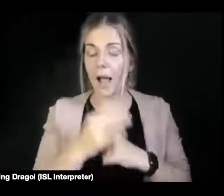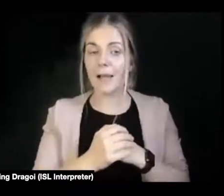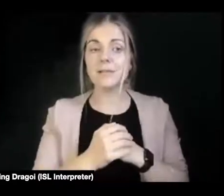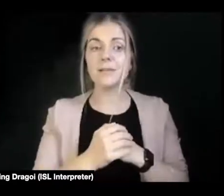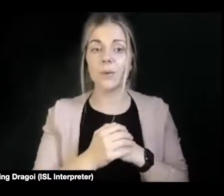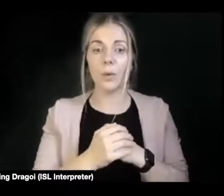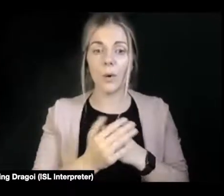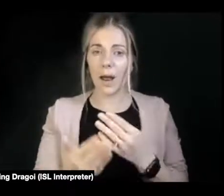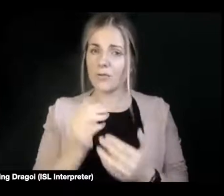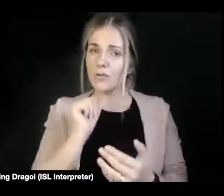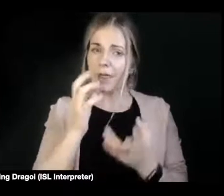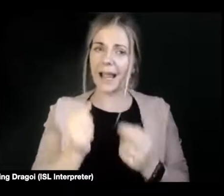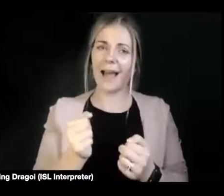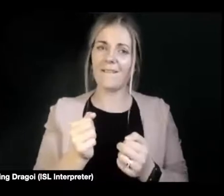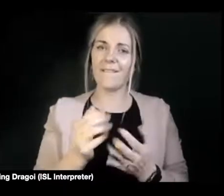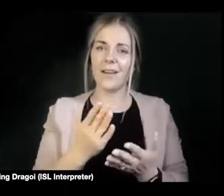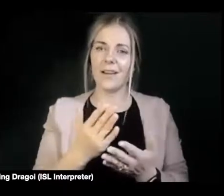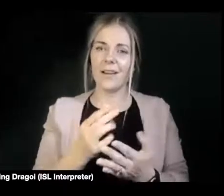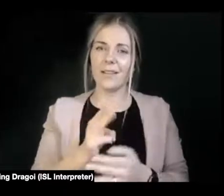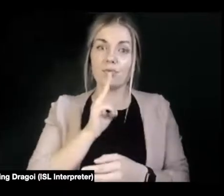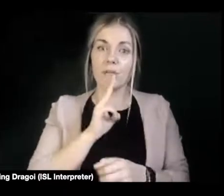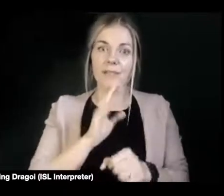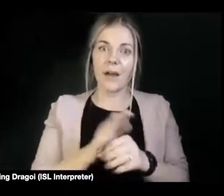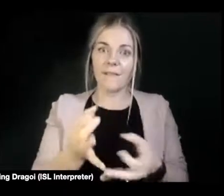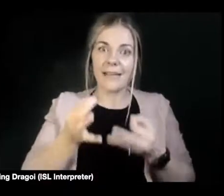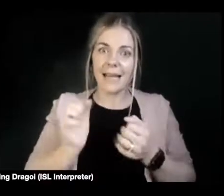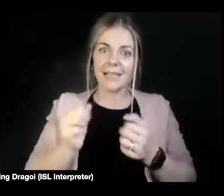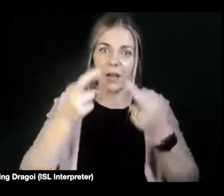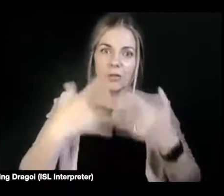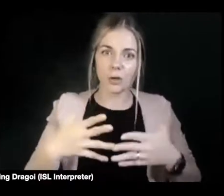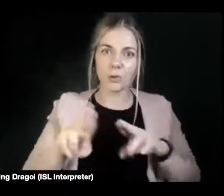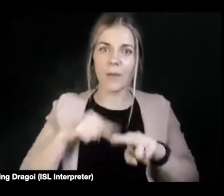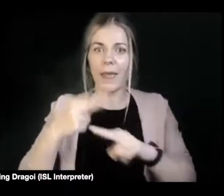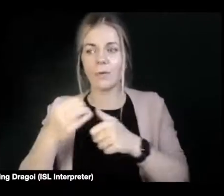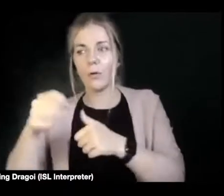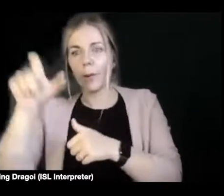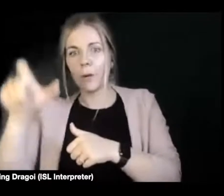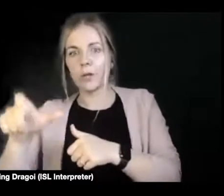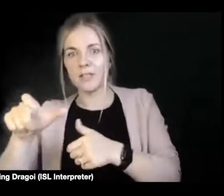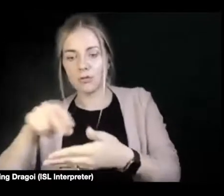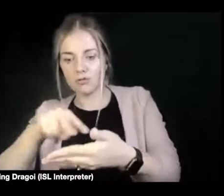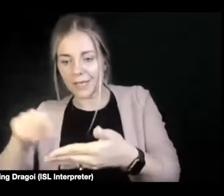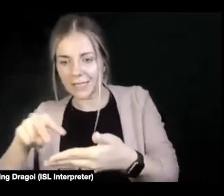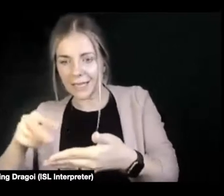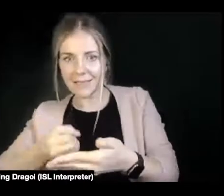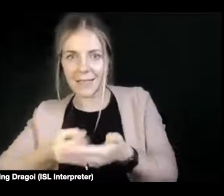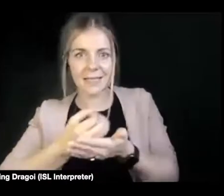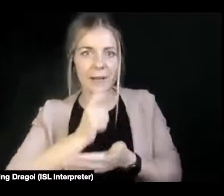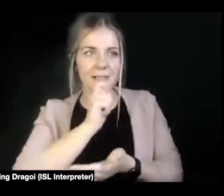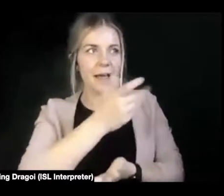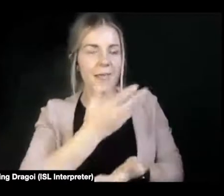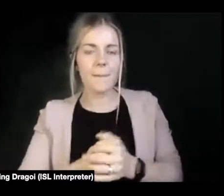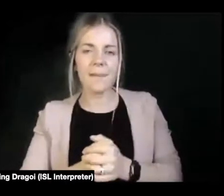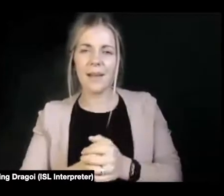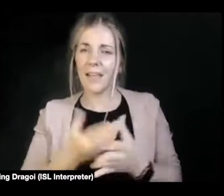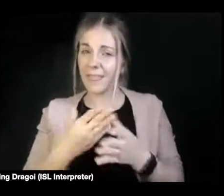privacy to get the result of their pregnancy test without somebody else having to read it to them. And in this day and age of things we can do